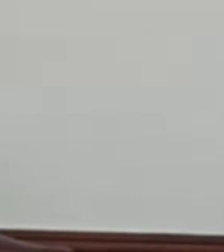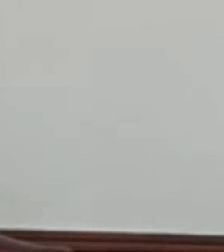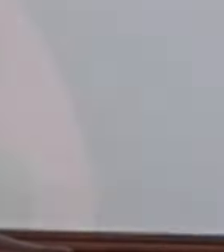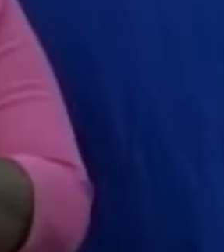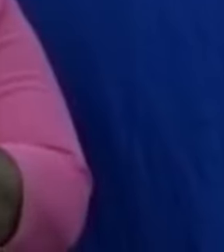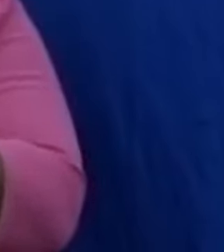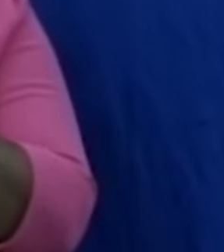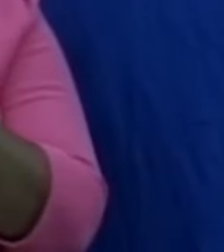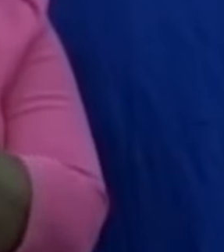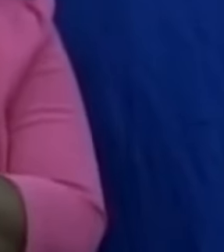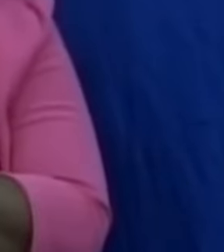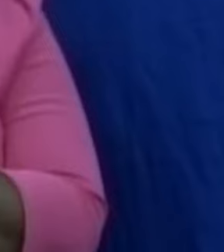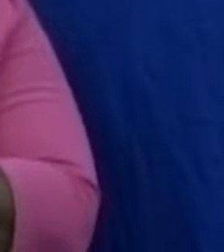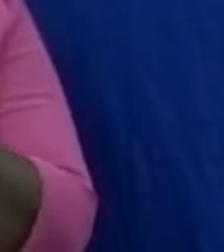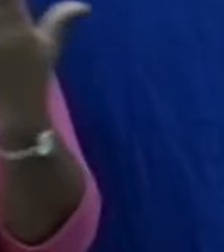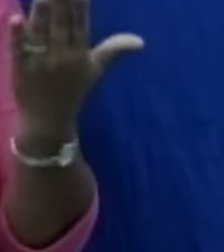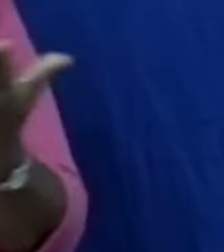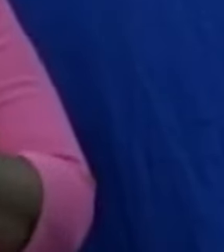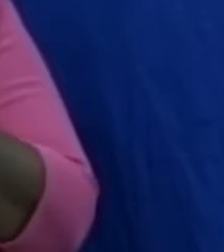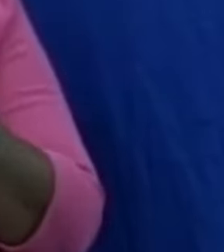the time doing an excellent job